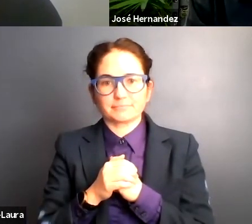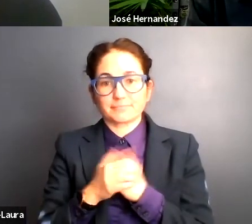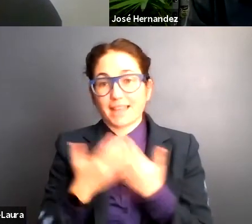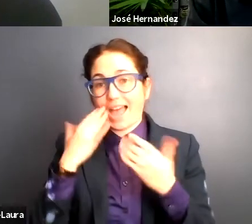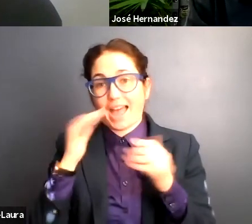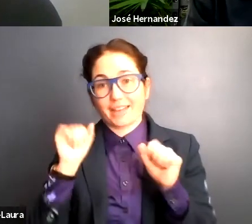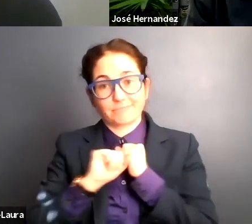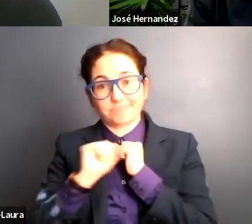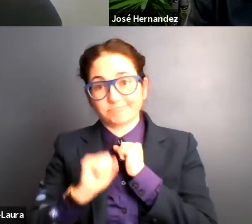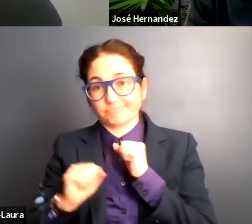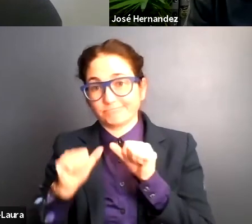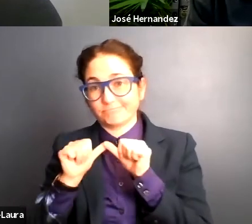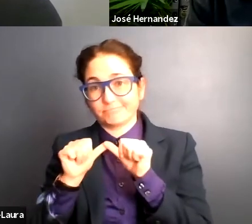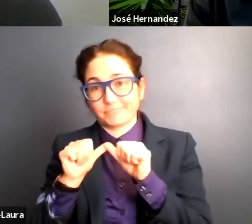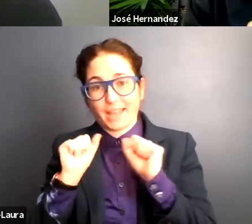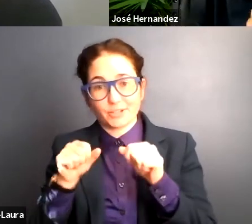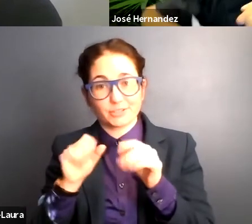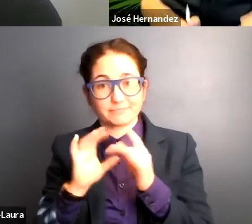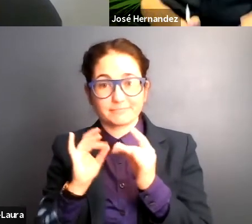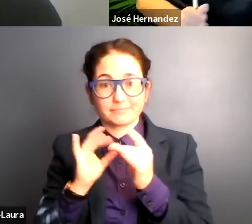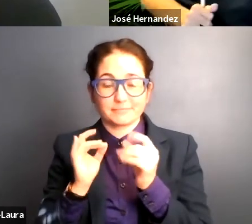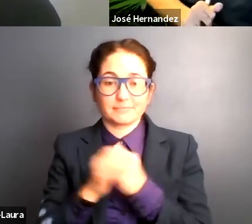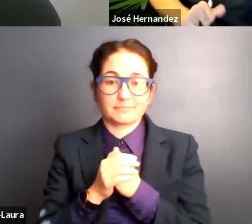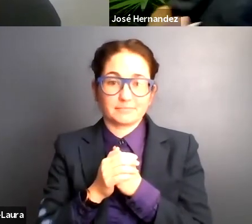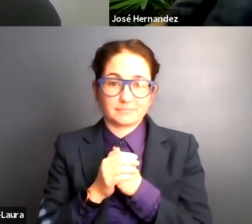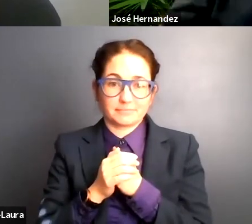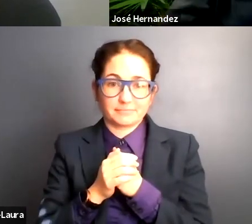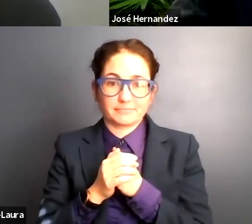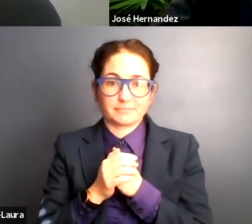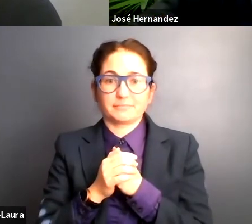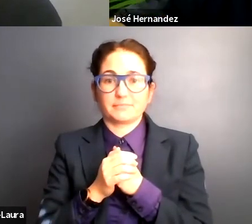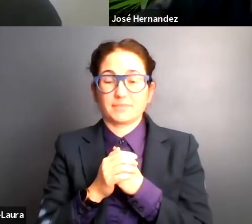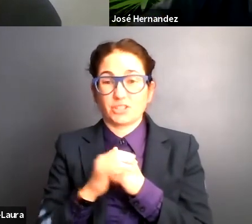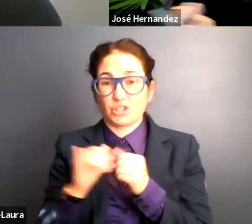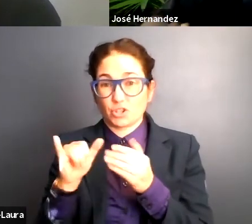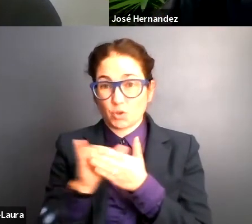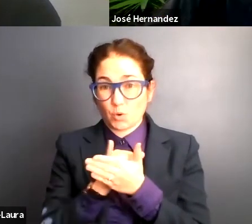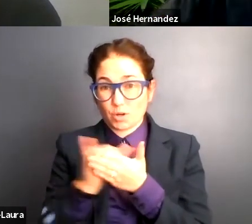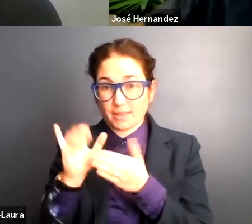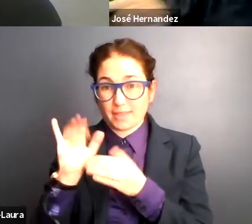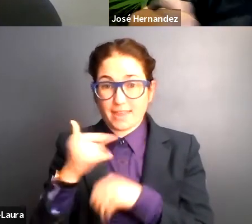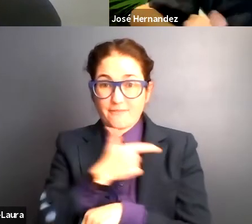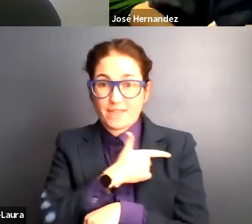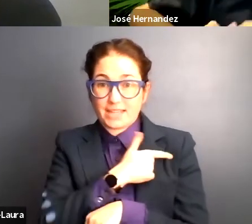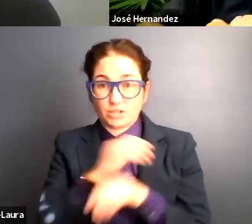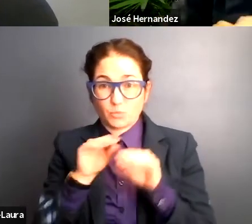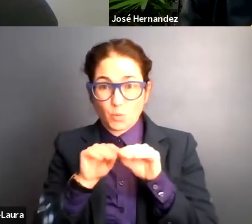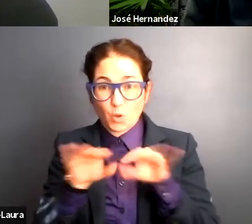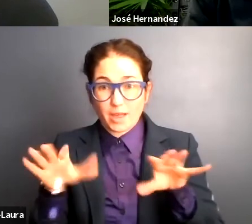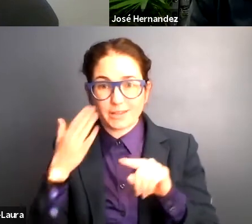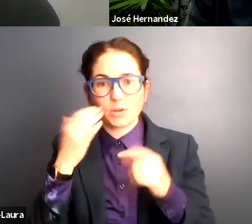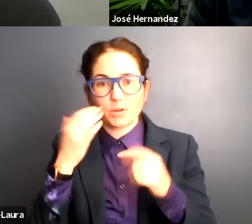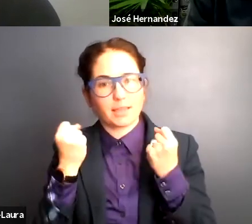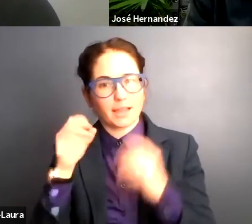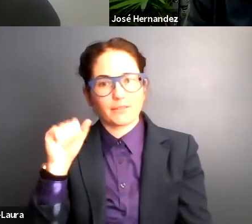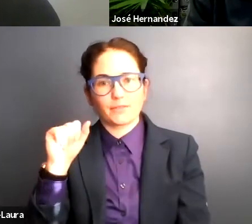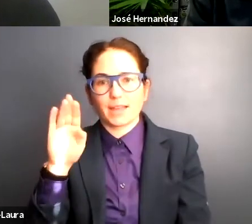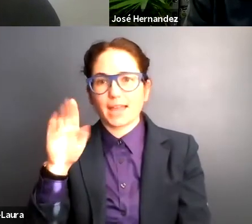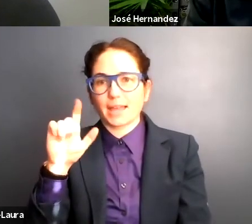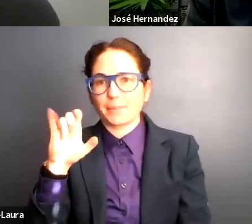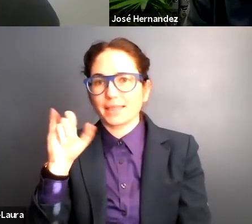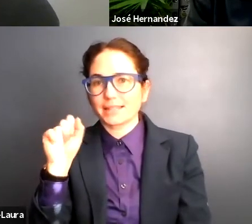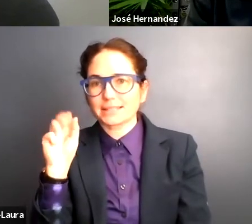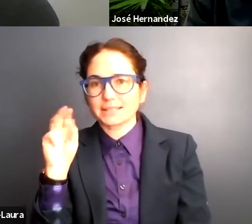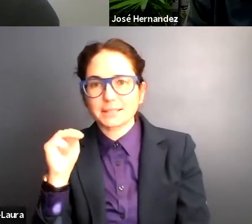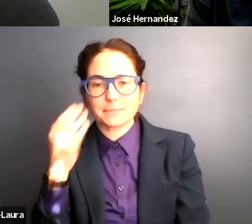continue going, um, in New York, the vaccination rollout and there was a lot of ableism. There was a lot of caring